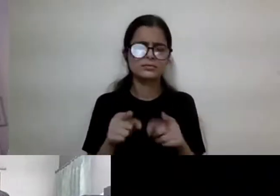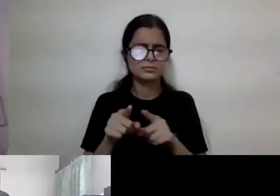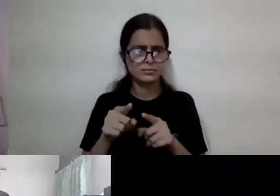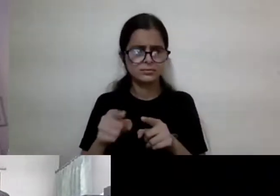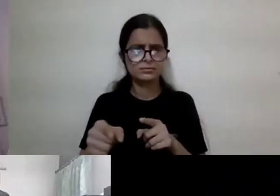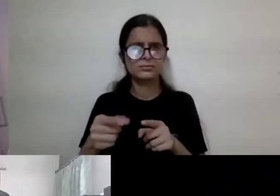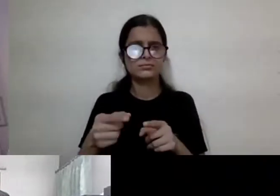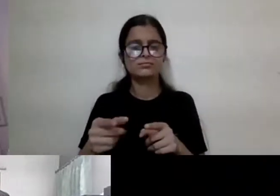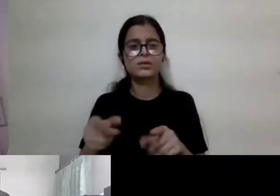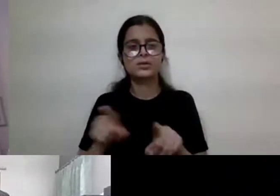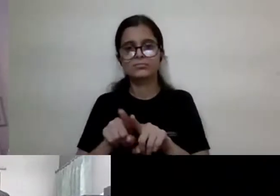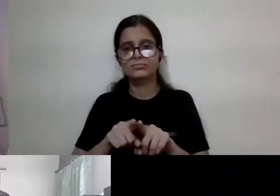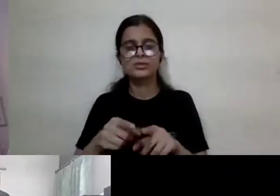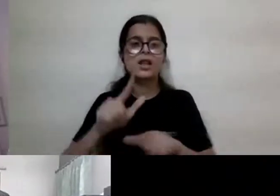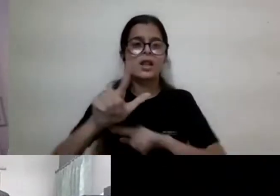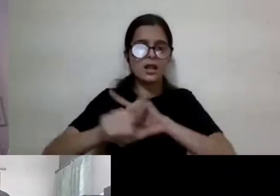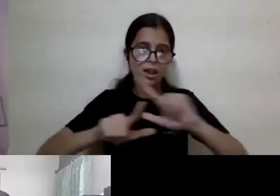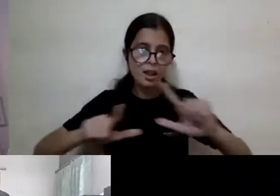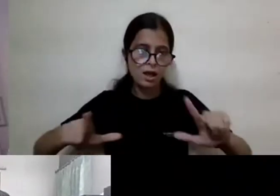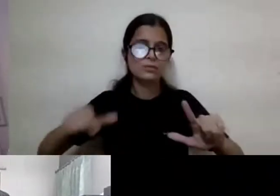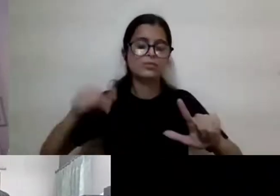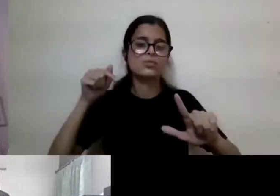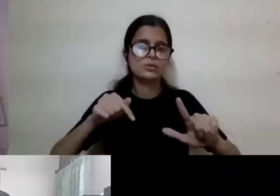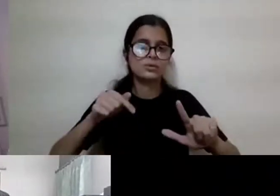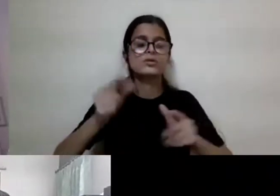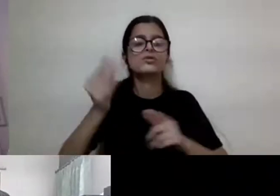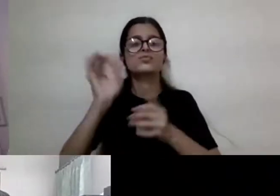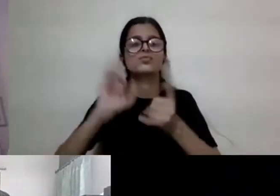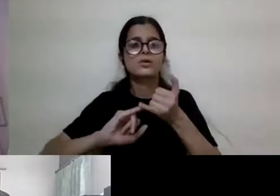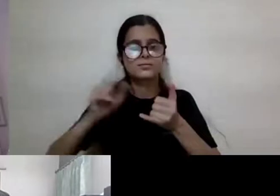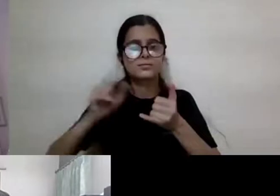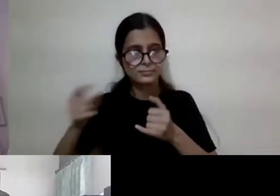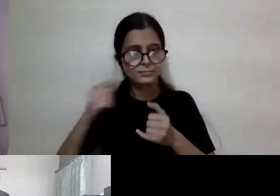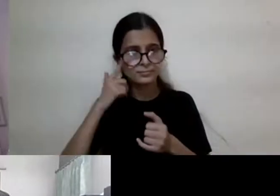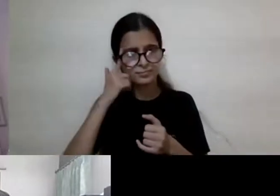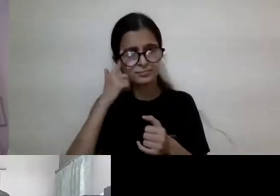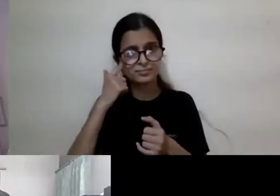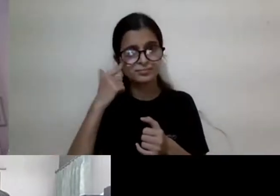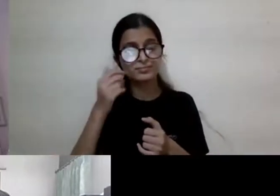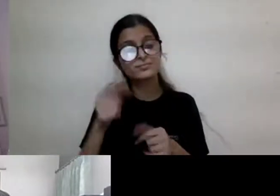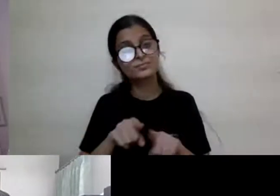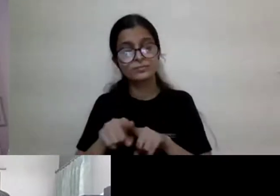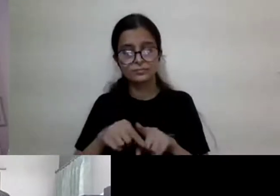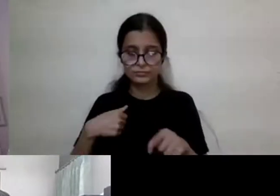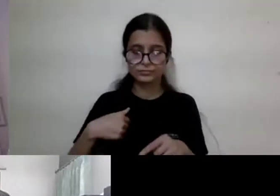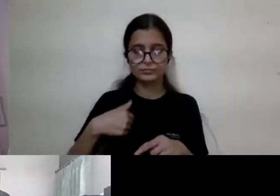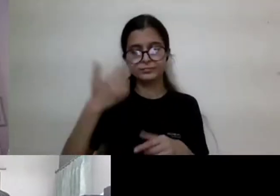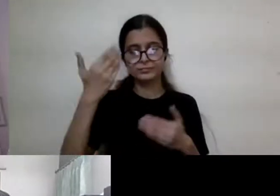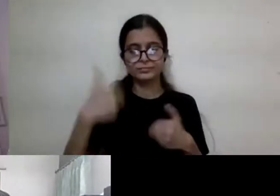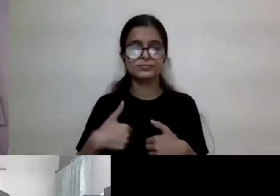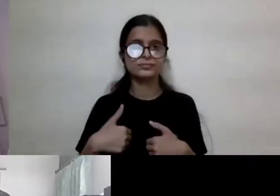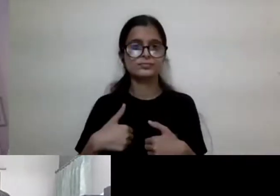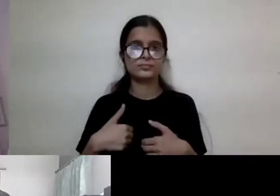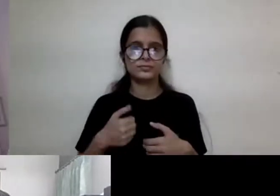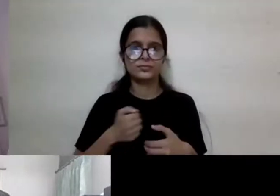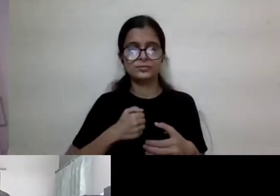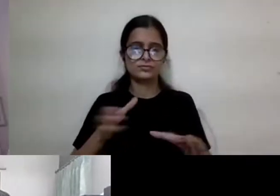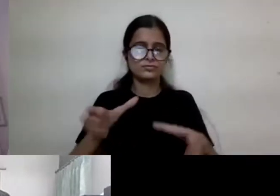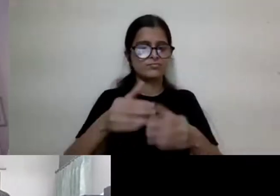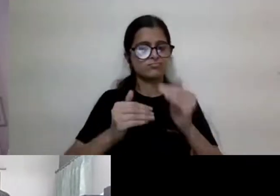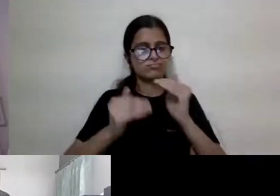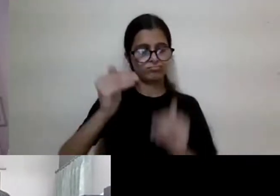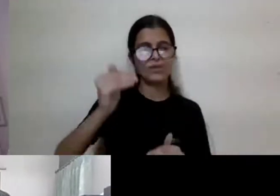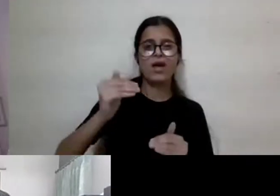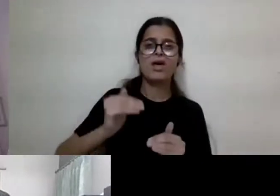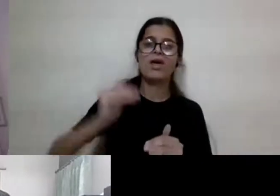in the U S. Uh, one is sort of like, it's like an etiquette. Like one shouldn't say that my group is more discriminated against than your